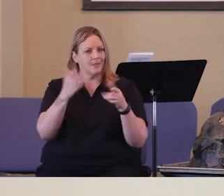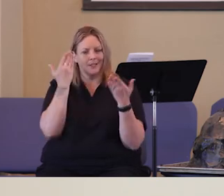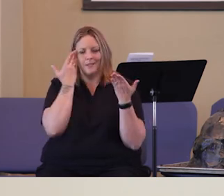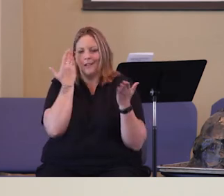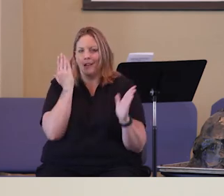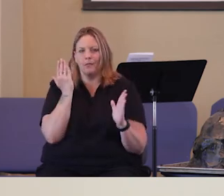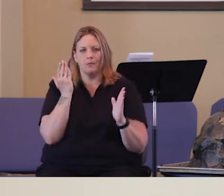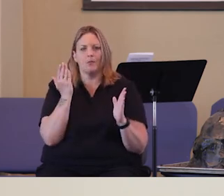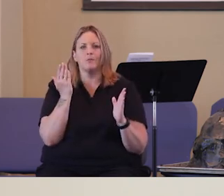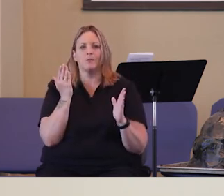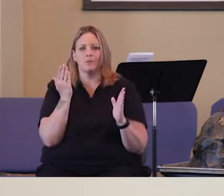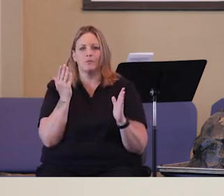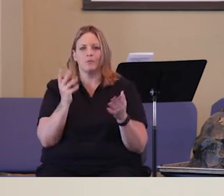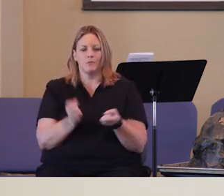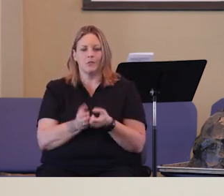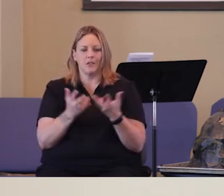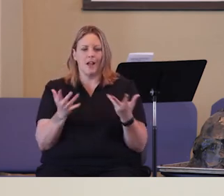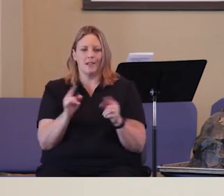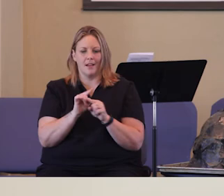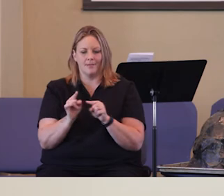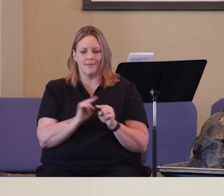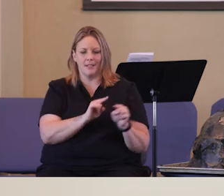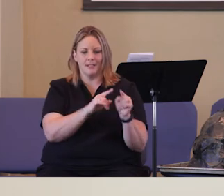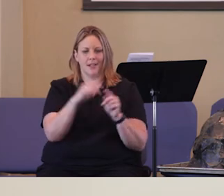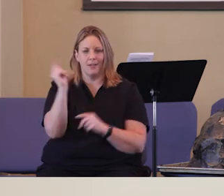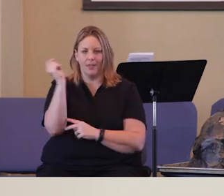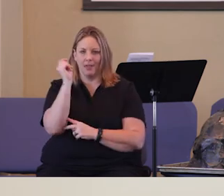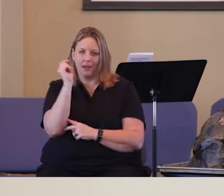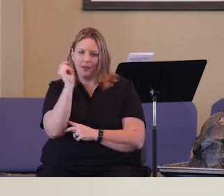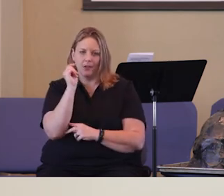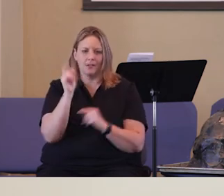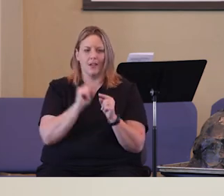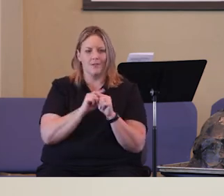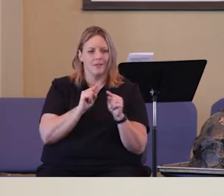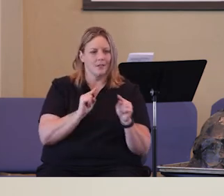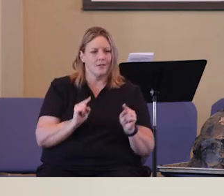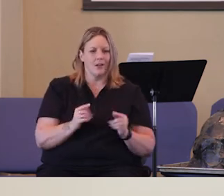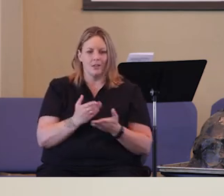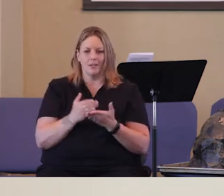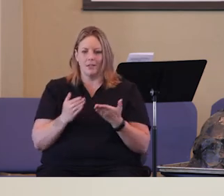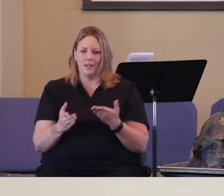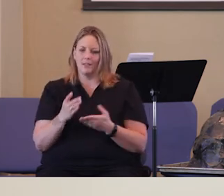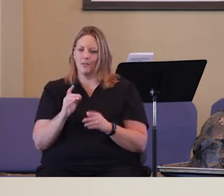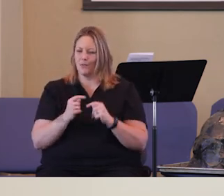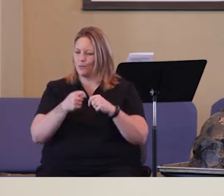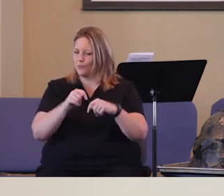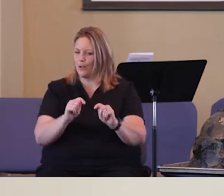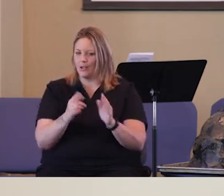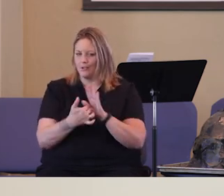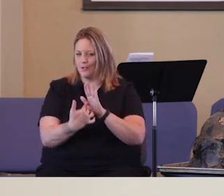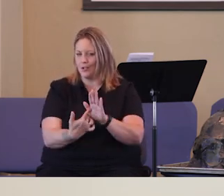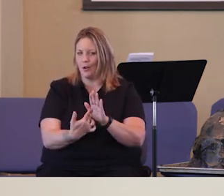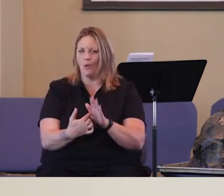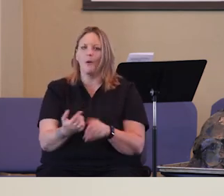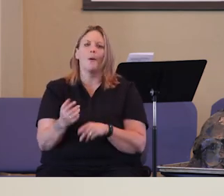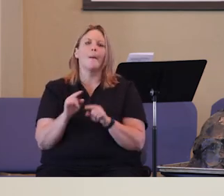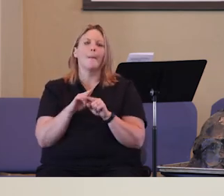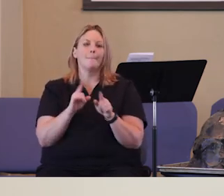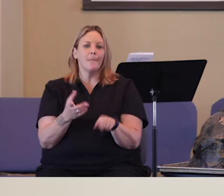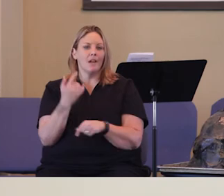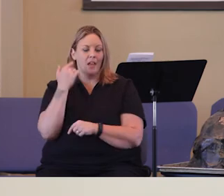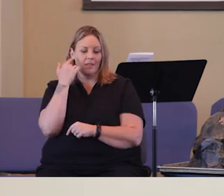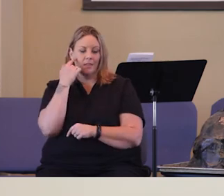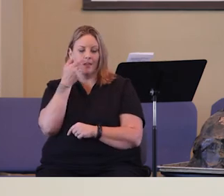commanded him differently in two different situations, I don't know why. There's a lot of different theories of different pictures that they were trying to portray.